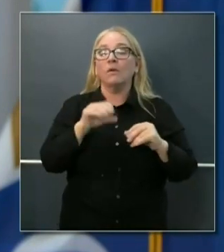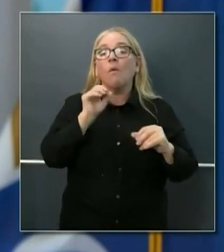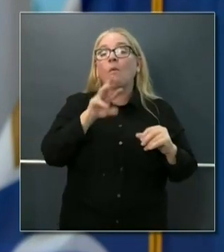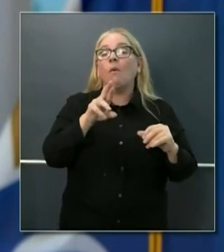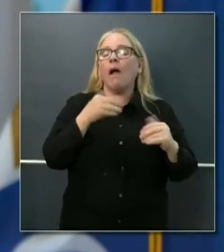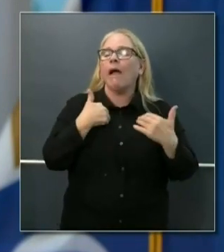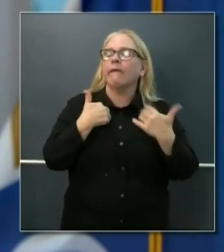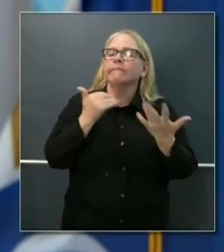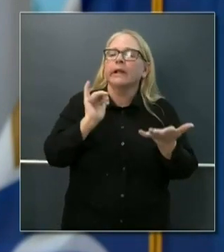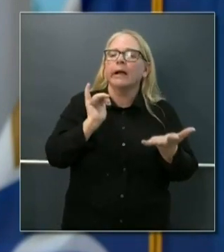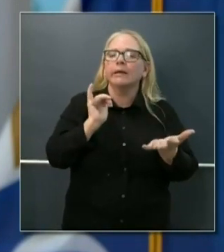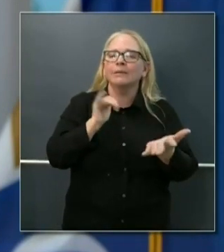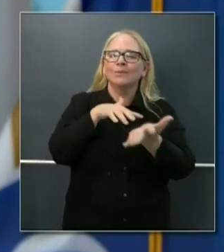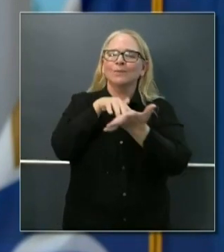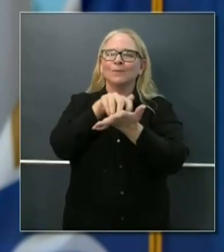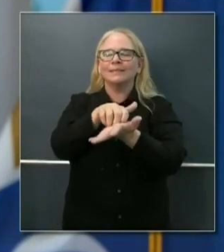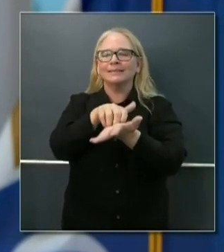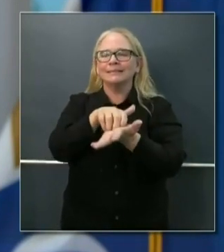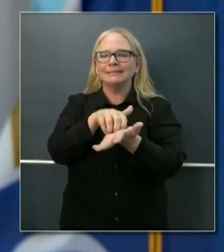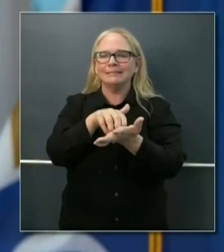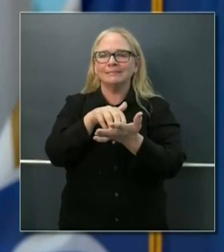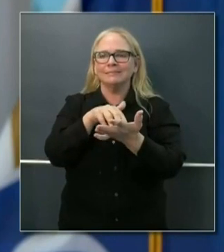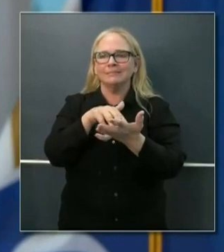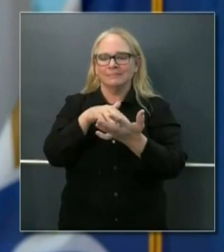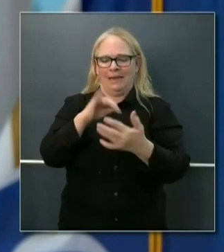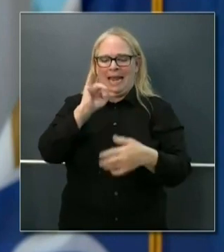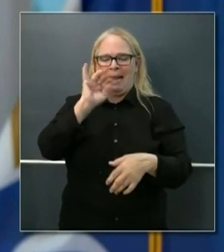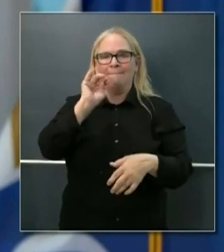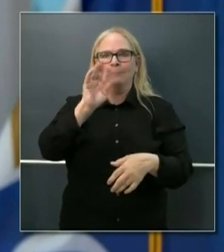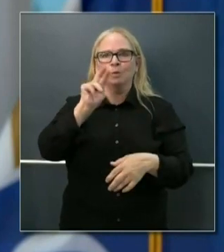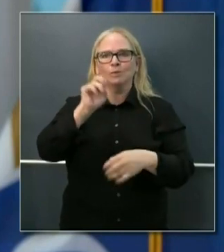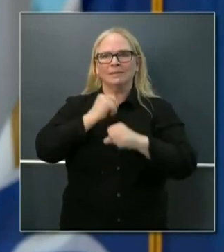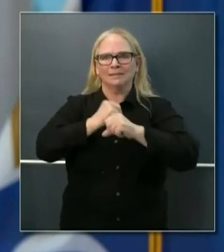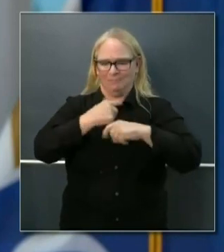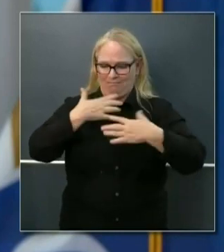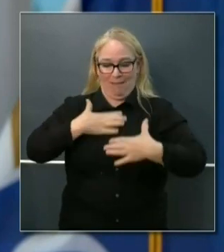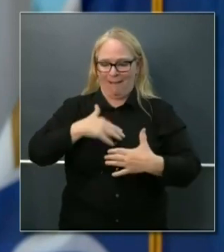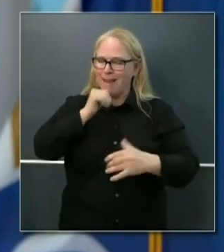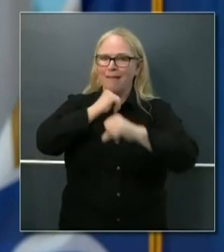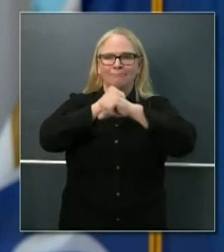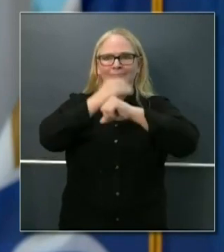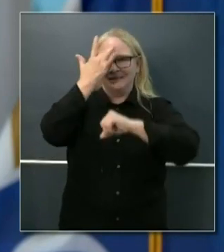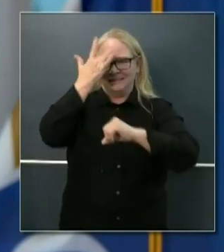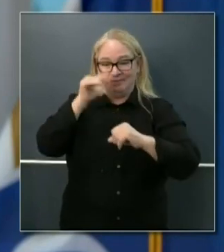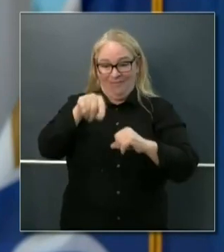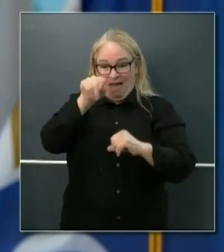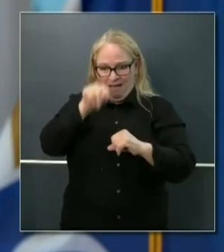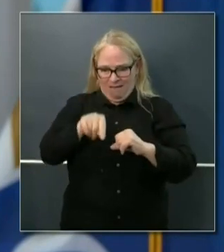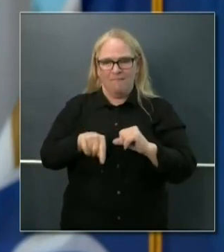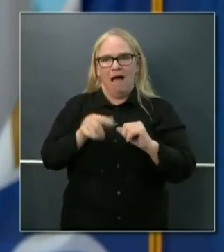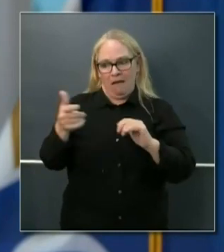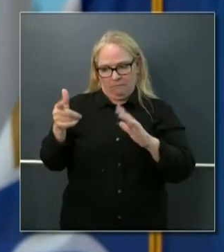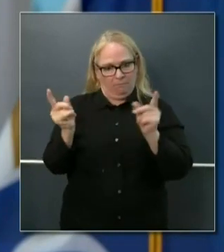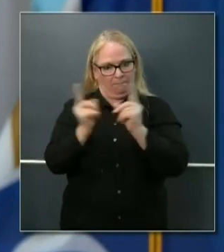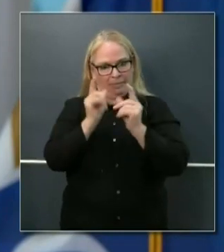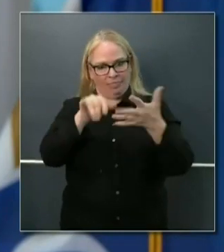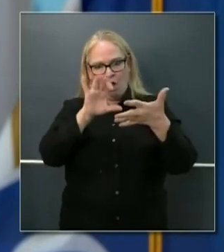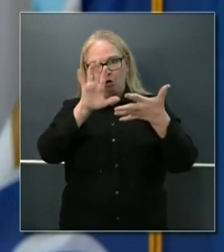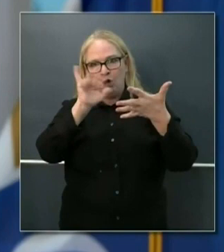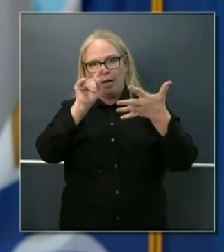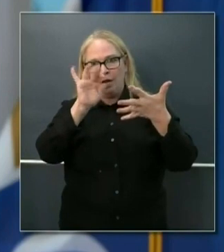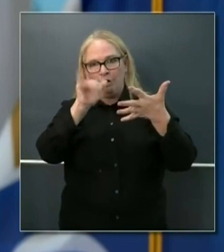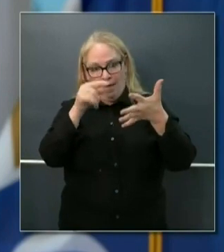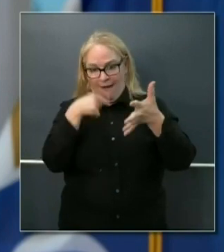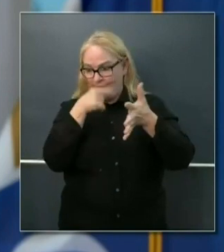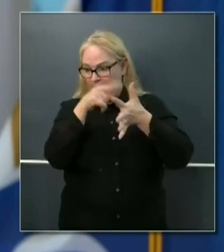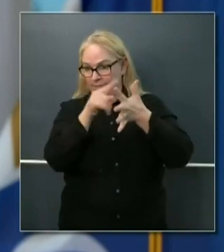compromised immune systems. So there's a category in this frame, but beyond that, now we have